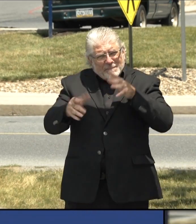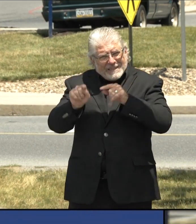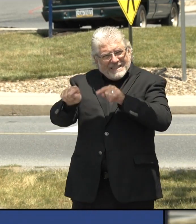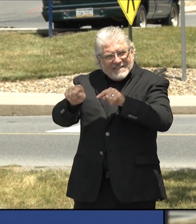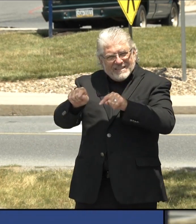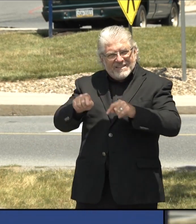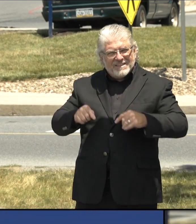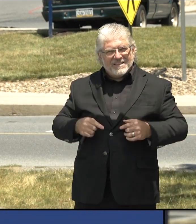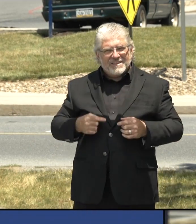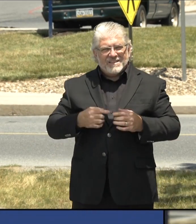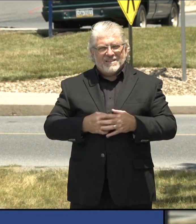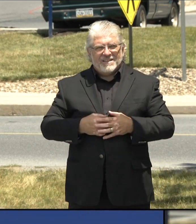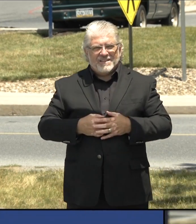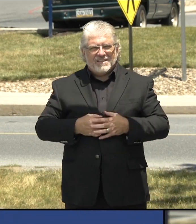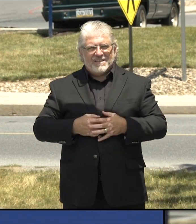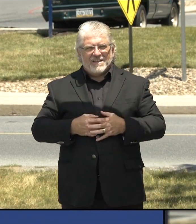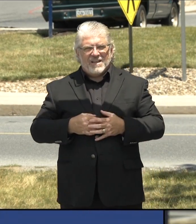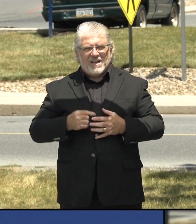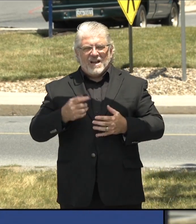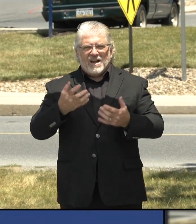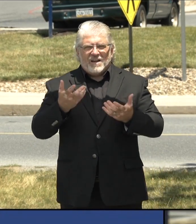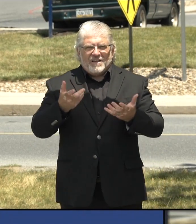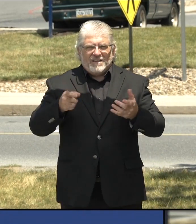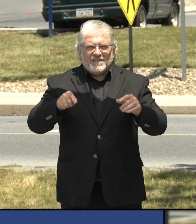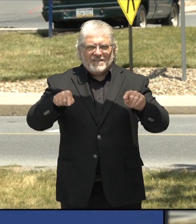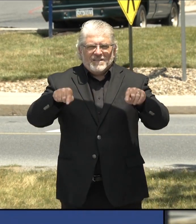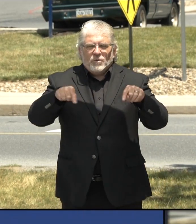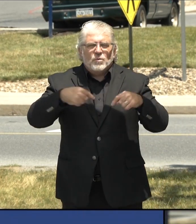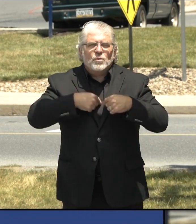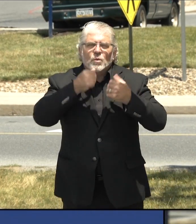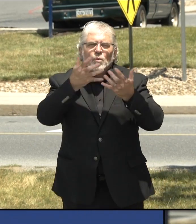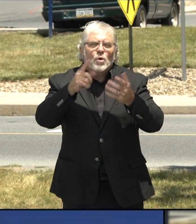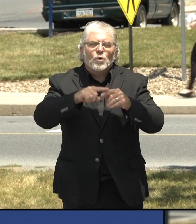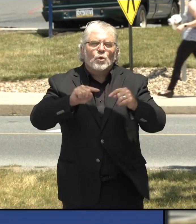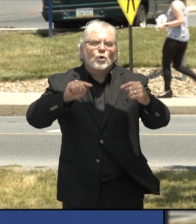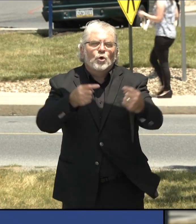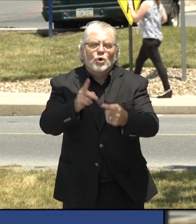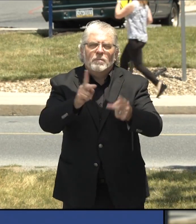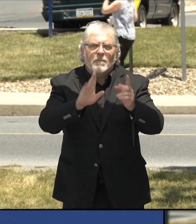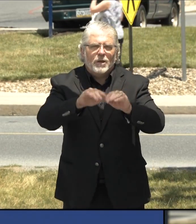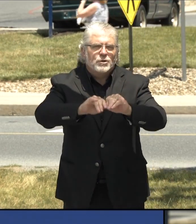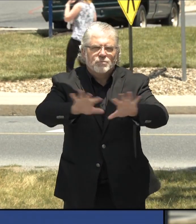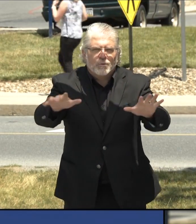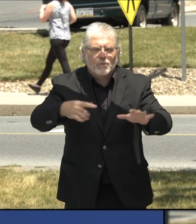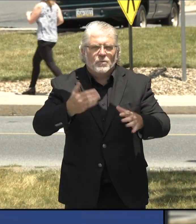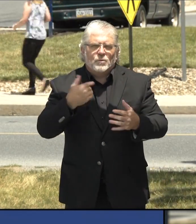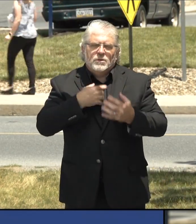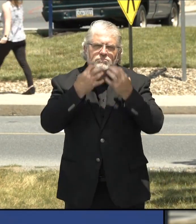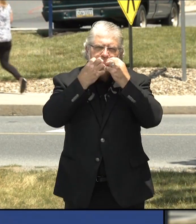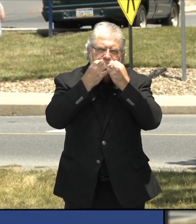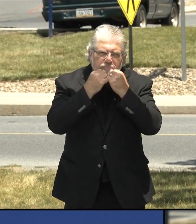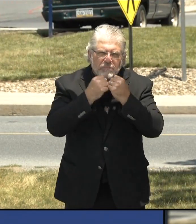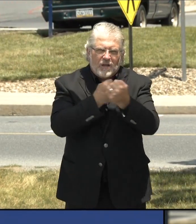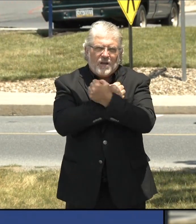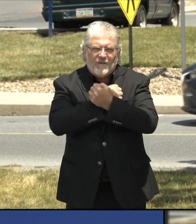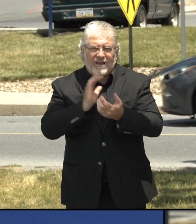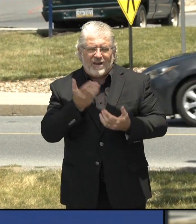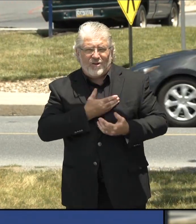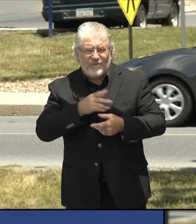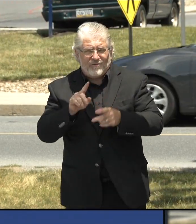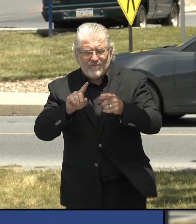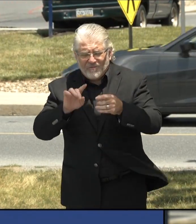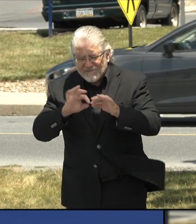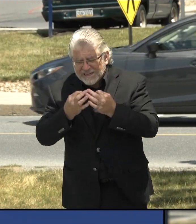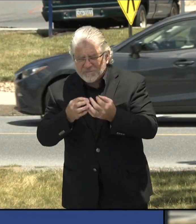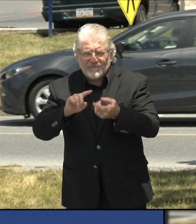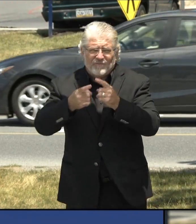to harm us or someone we love, someone who we know, someone we work with, someone who's a neighbor. That's what we're trying to do here. And